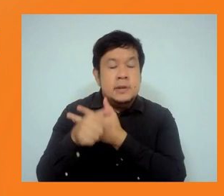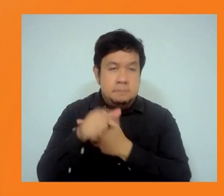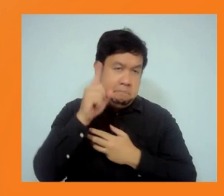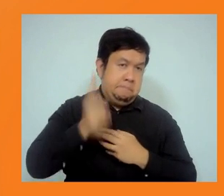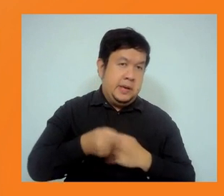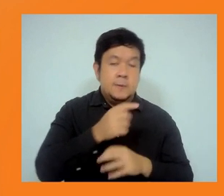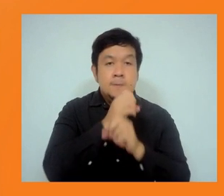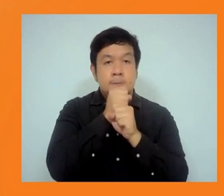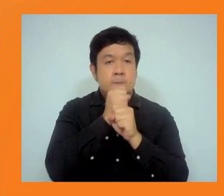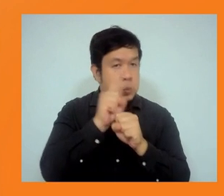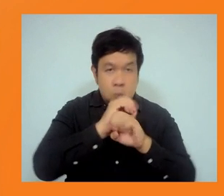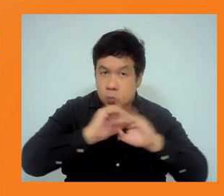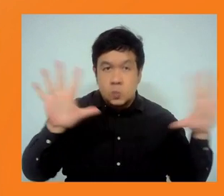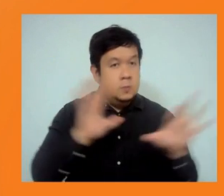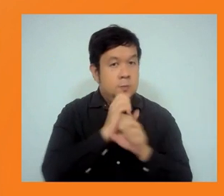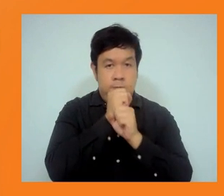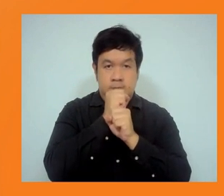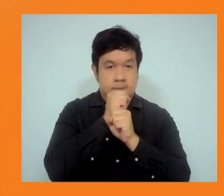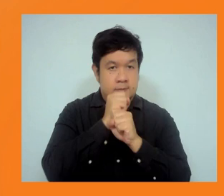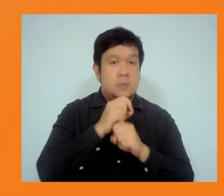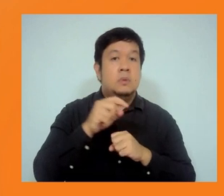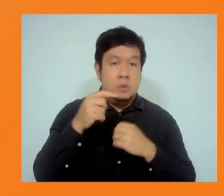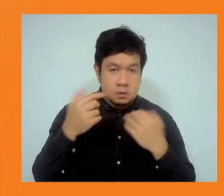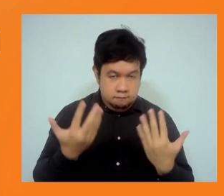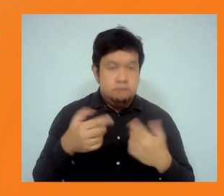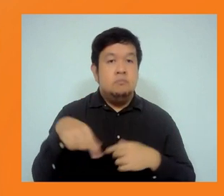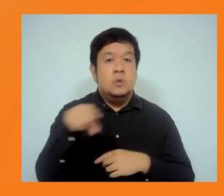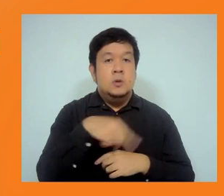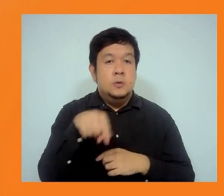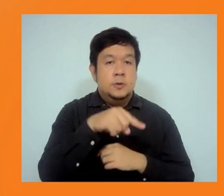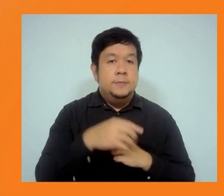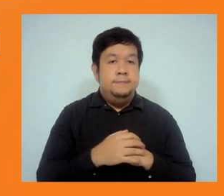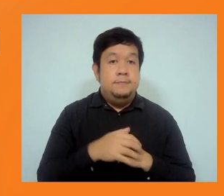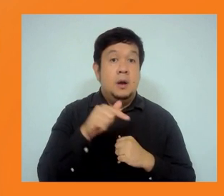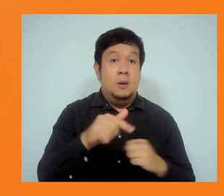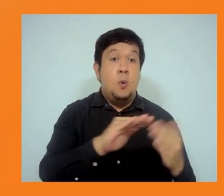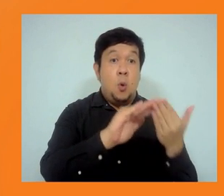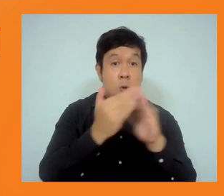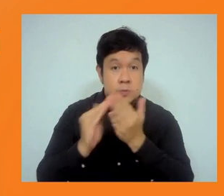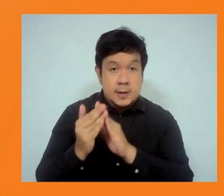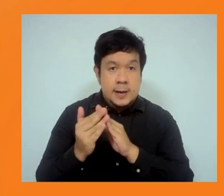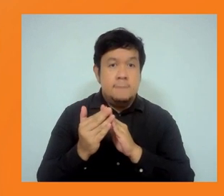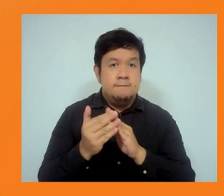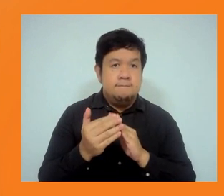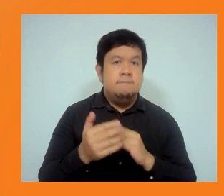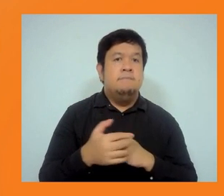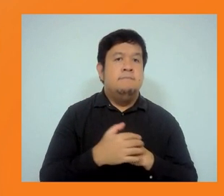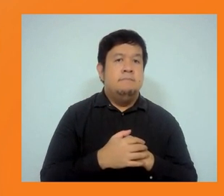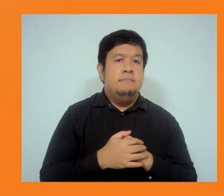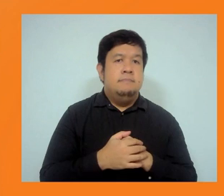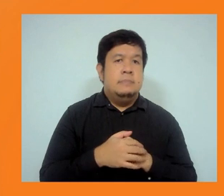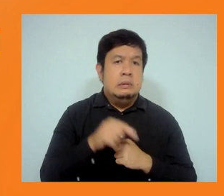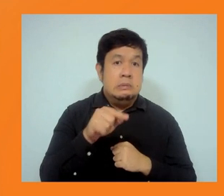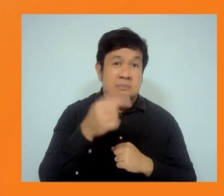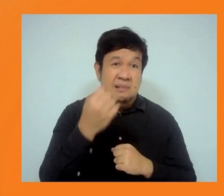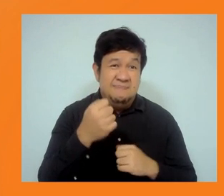has to be done, I think, as you know, many in the CSO community has to be done earlier. It has to be customized to the needs of the communities